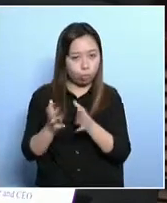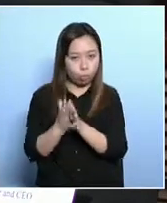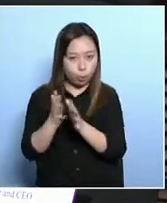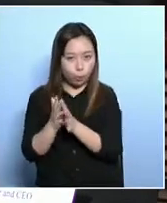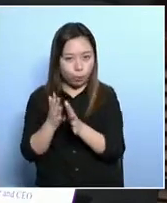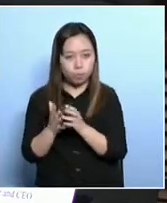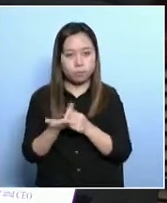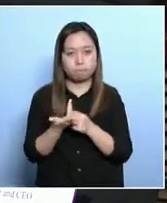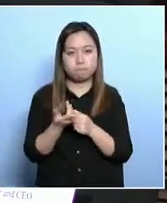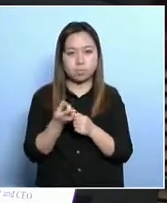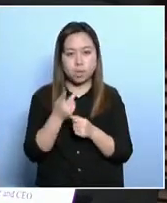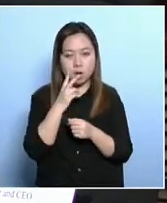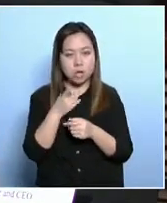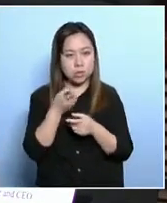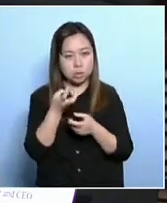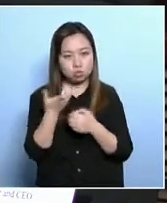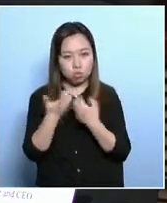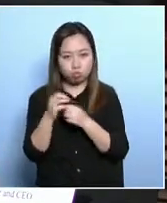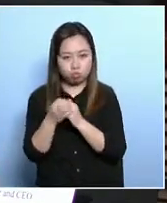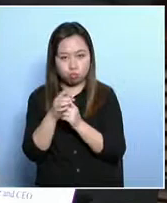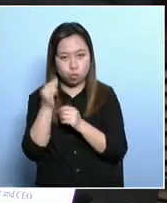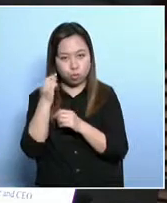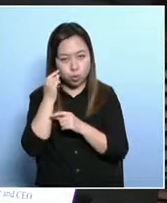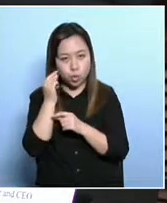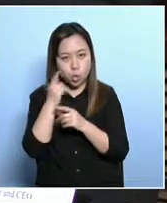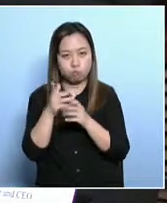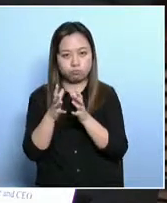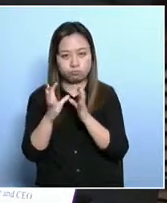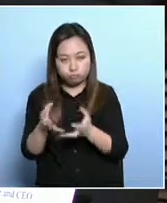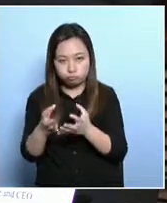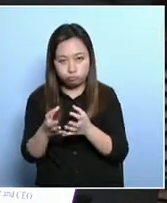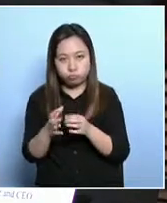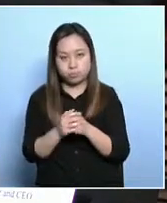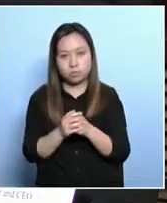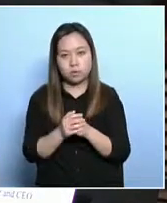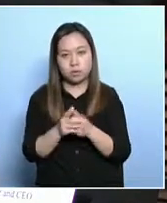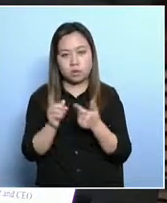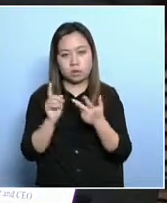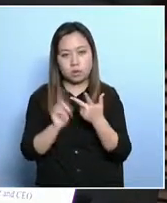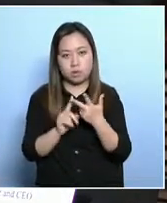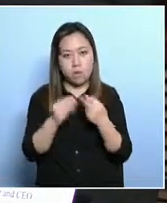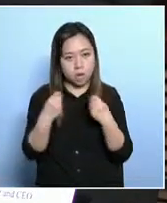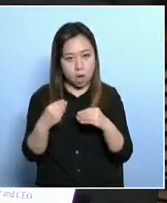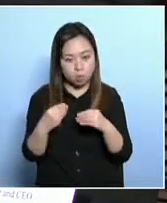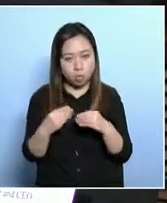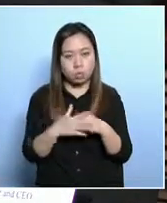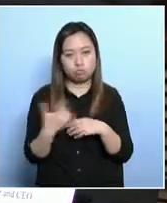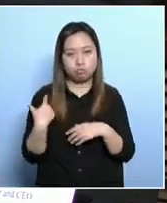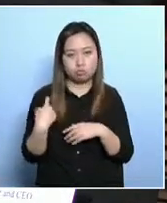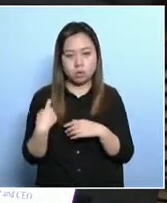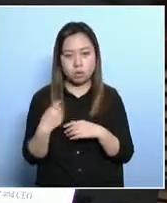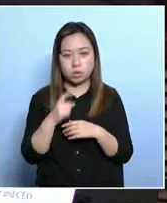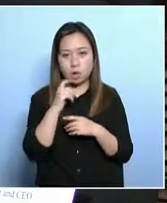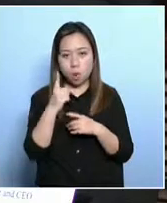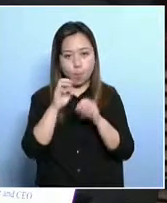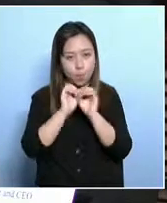to outreach to this vulnerable group. Three, girls' education. We recently released a report called Dreams of Pakistani